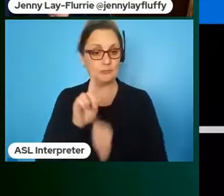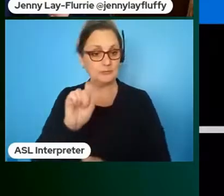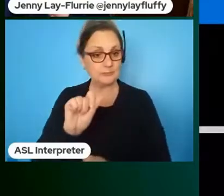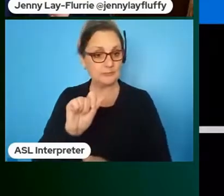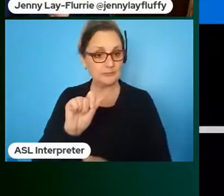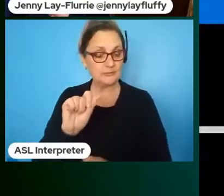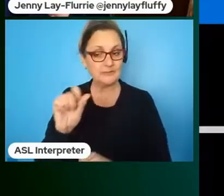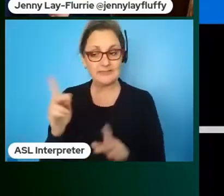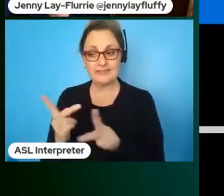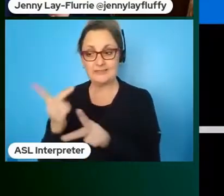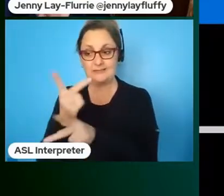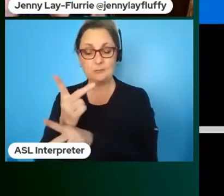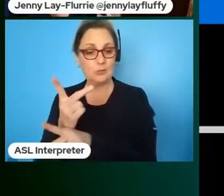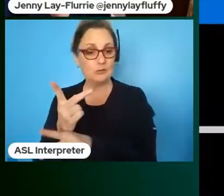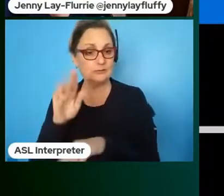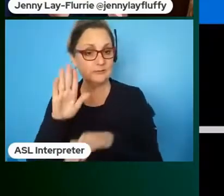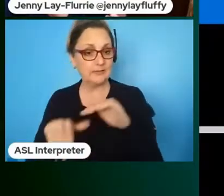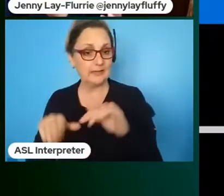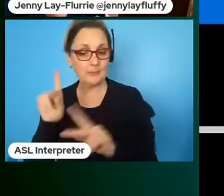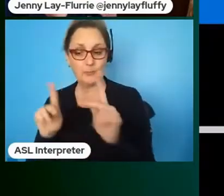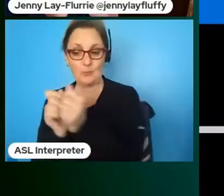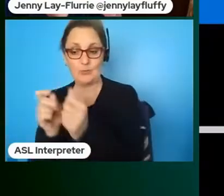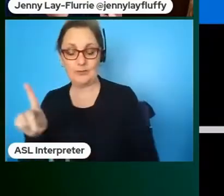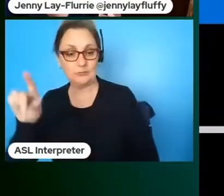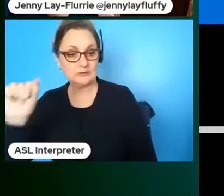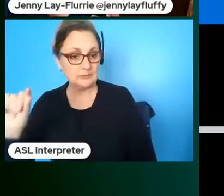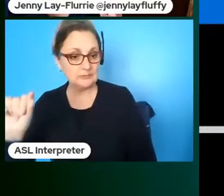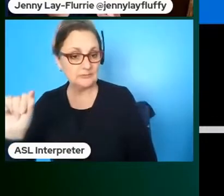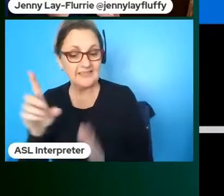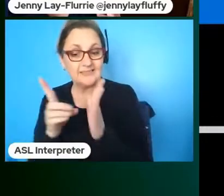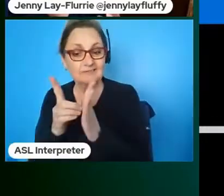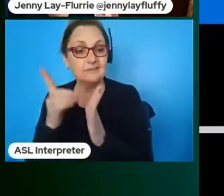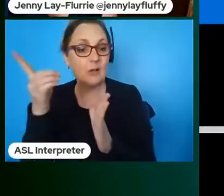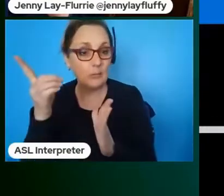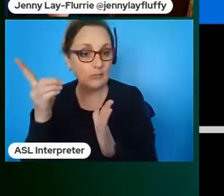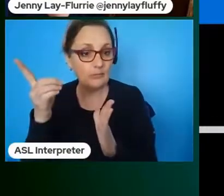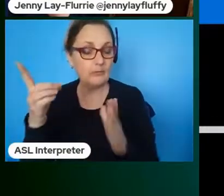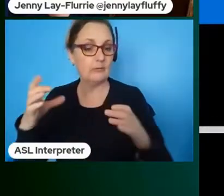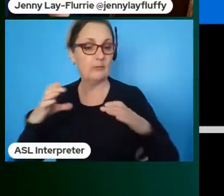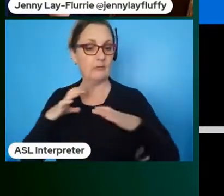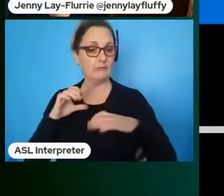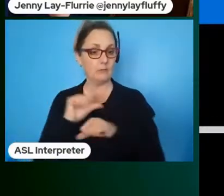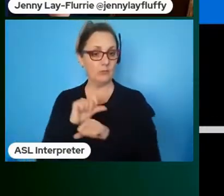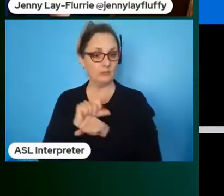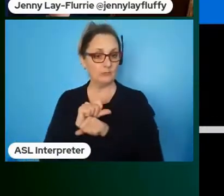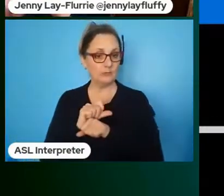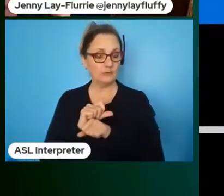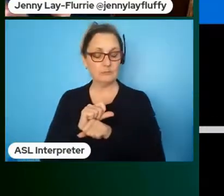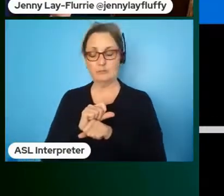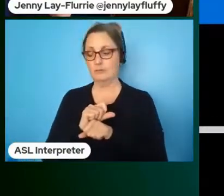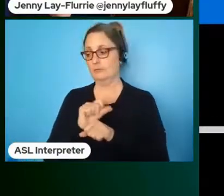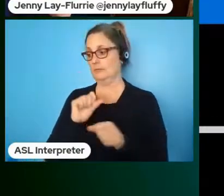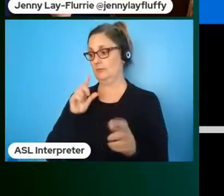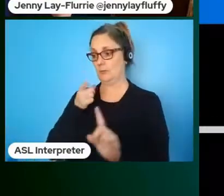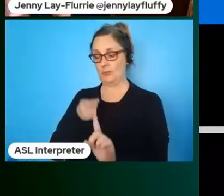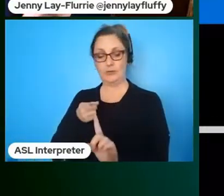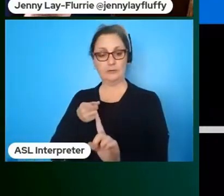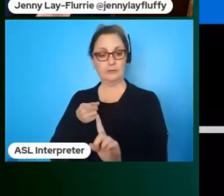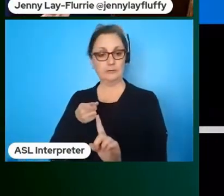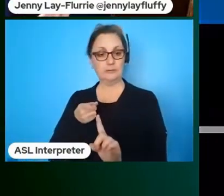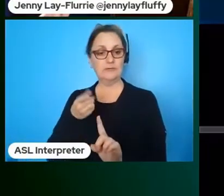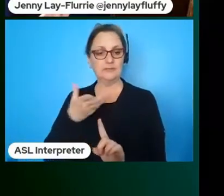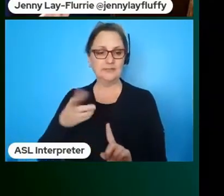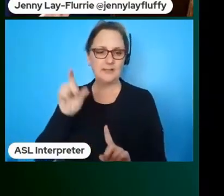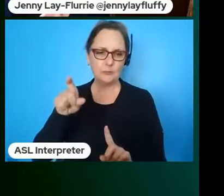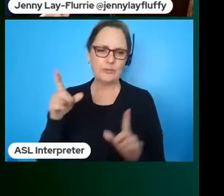all in all there is a lot that we can and should be doing and i mentioned the pandemic let's